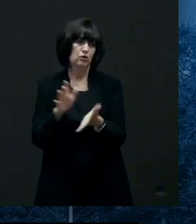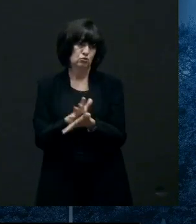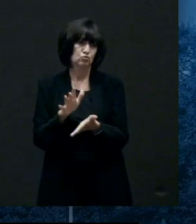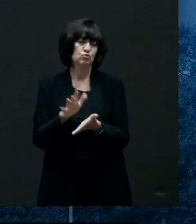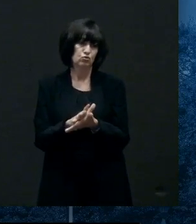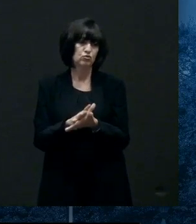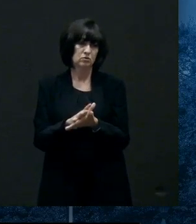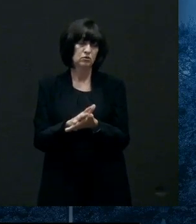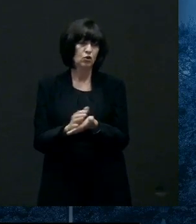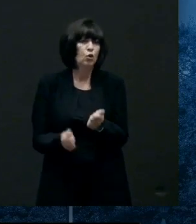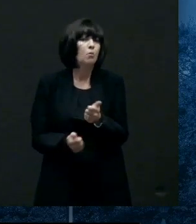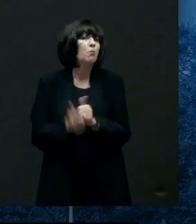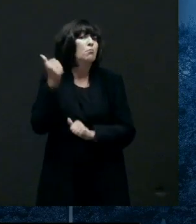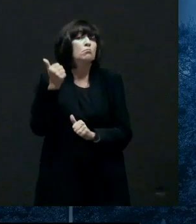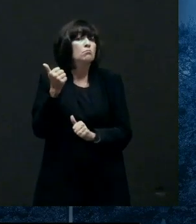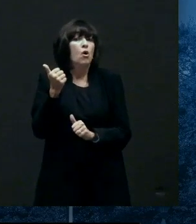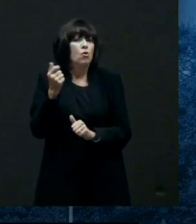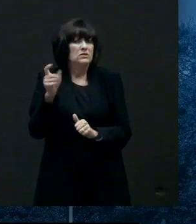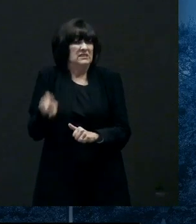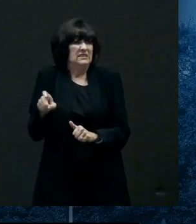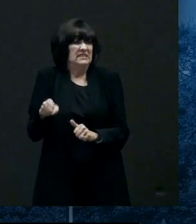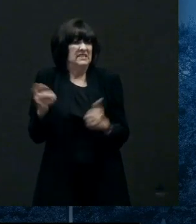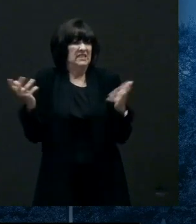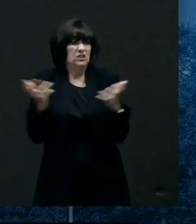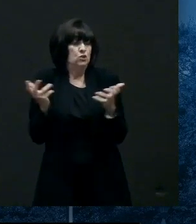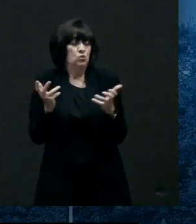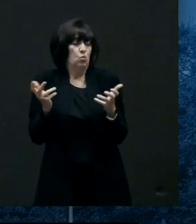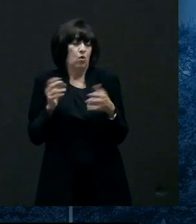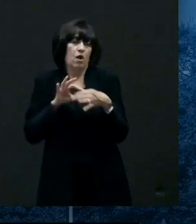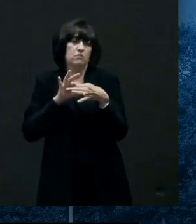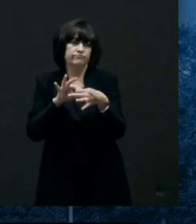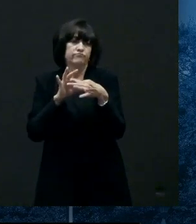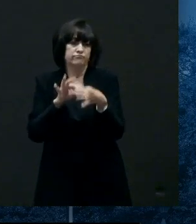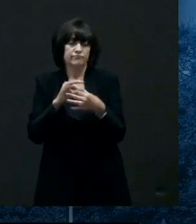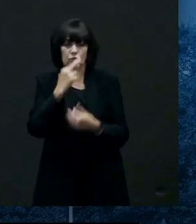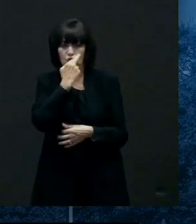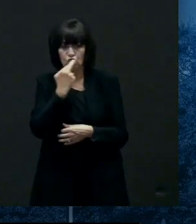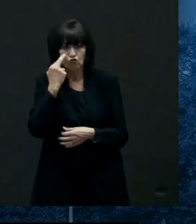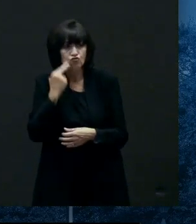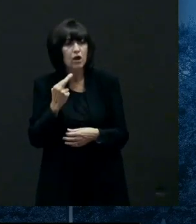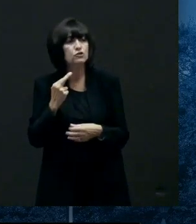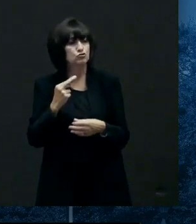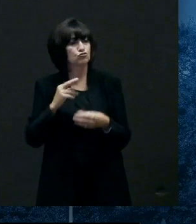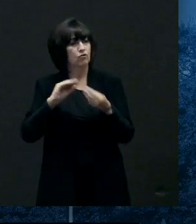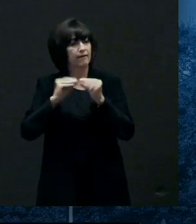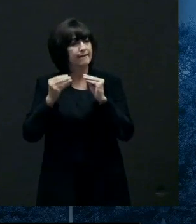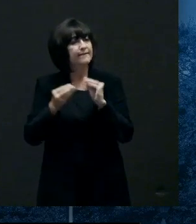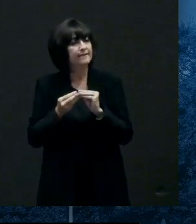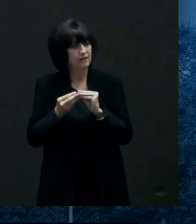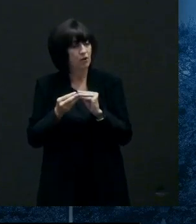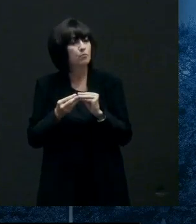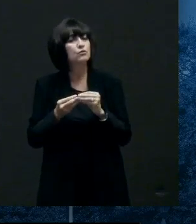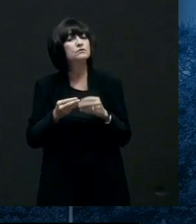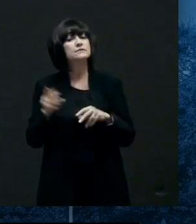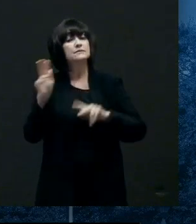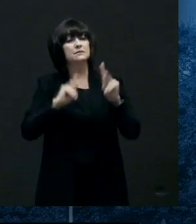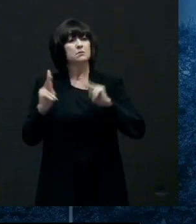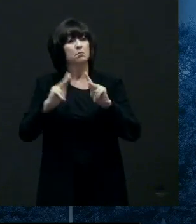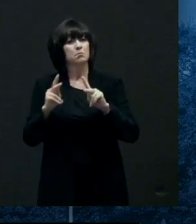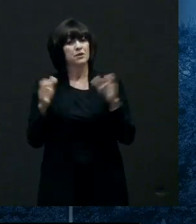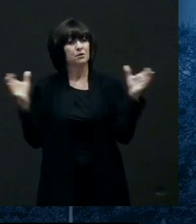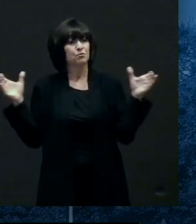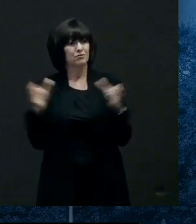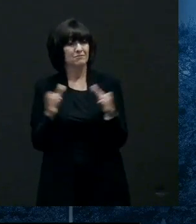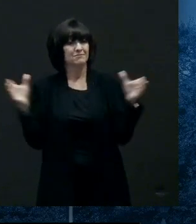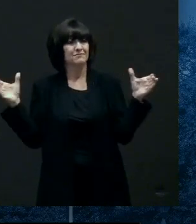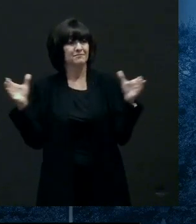and most of that is around you know restaurant capacity and gatherings and places that are at the